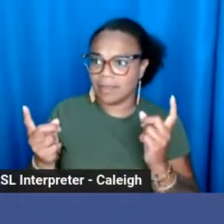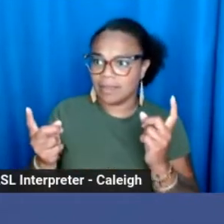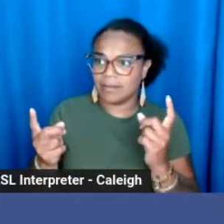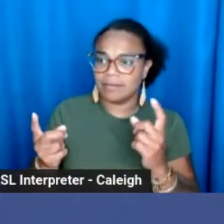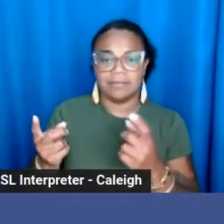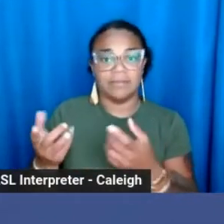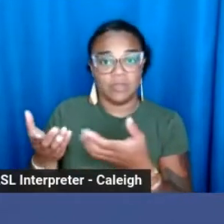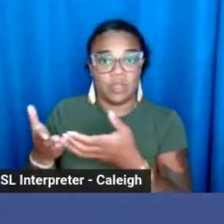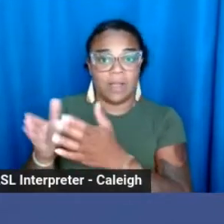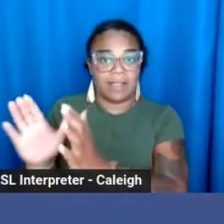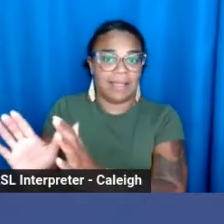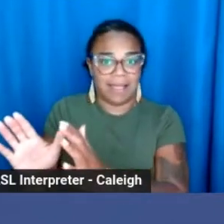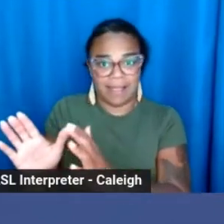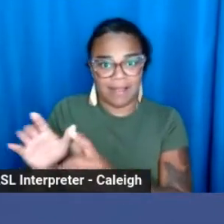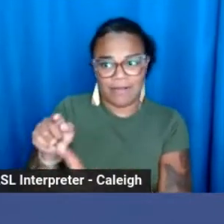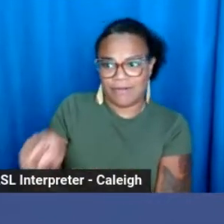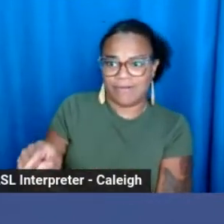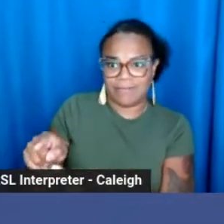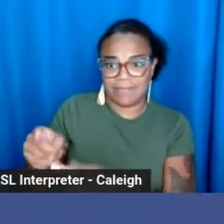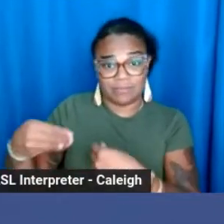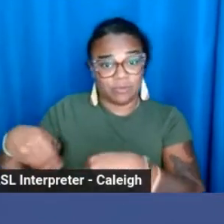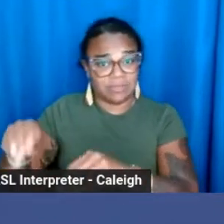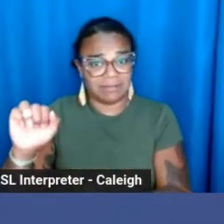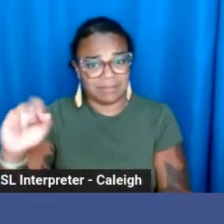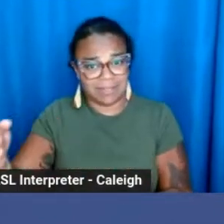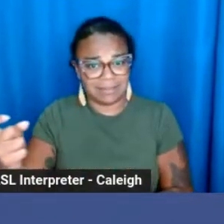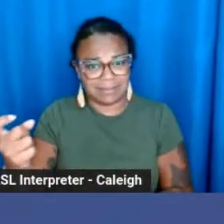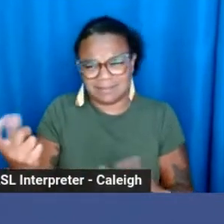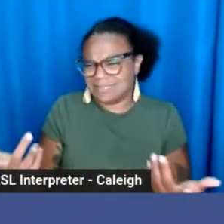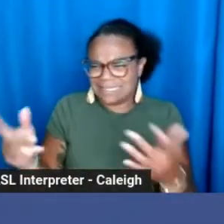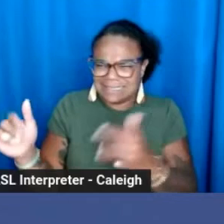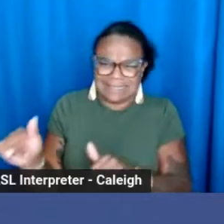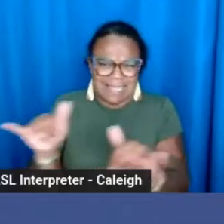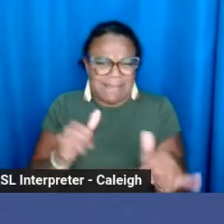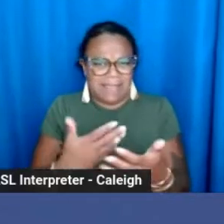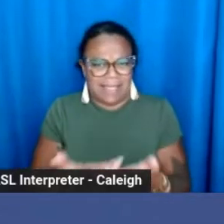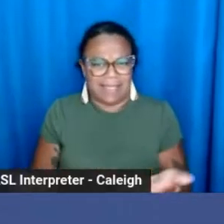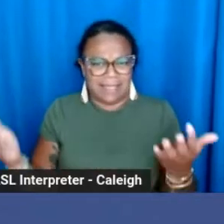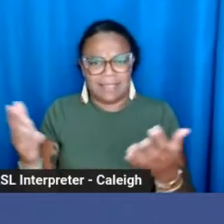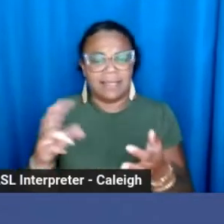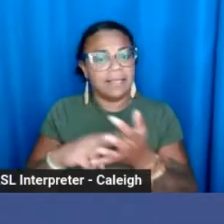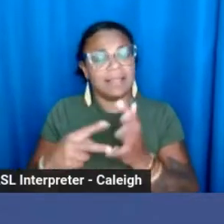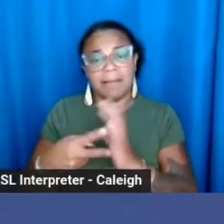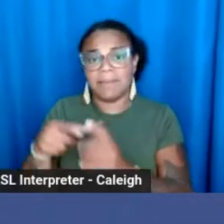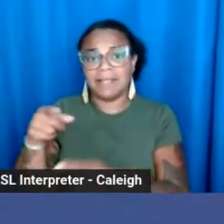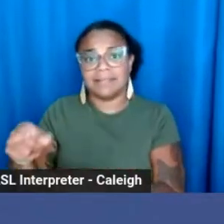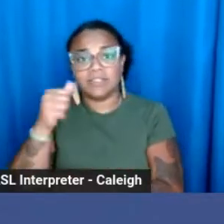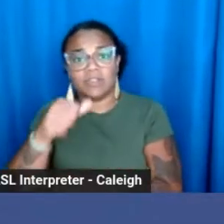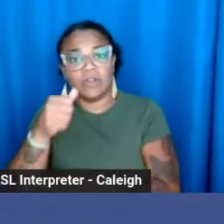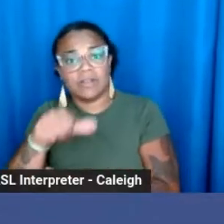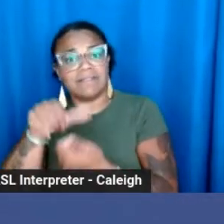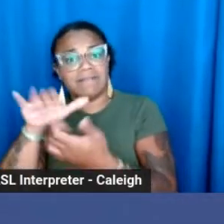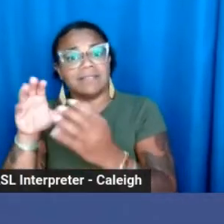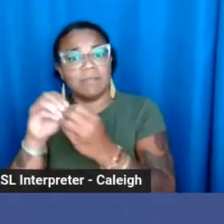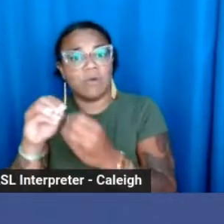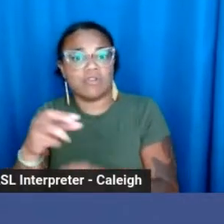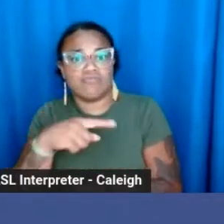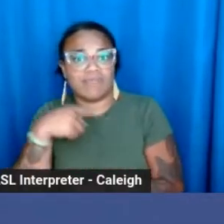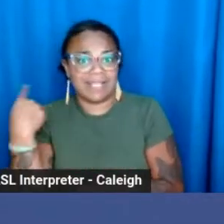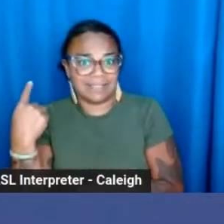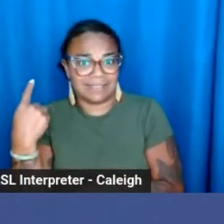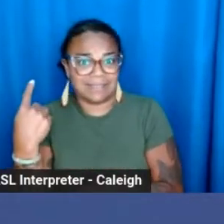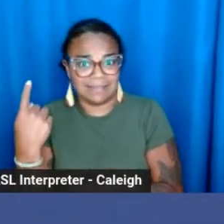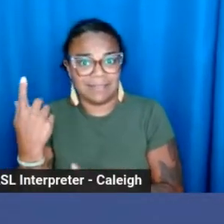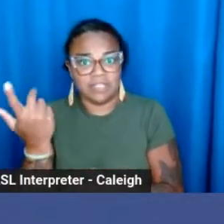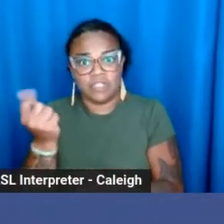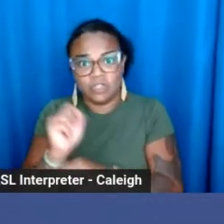makes no difference. You're taking away the buyer. You're putting the girls at more risk to work deeper in